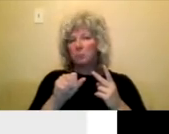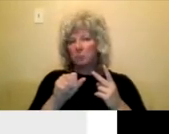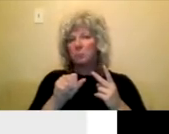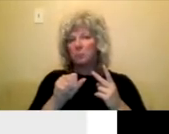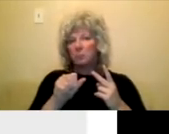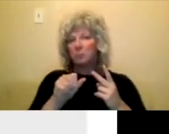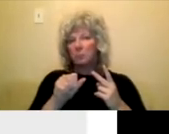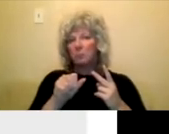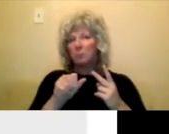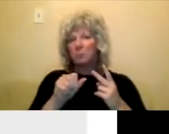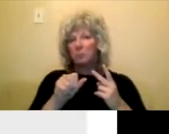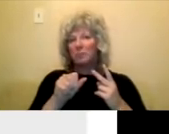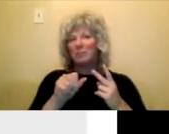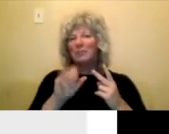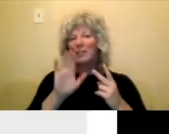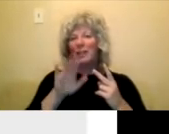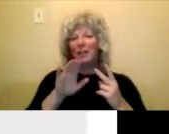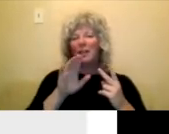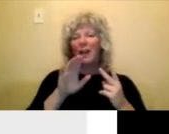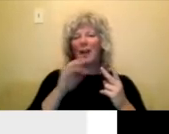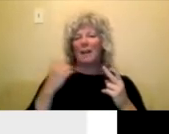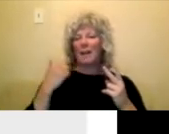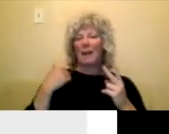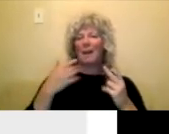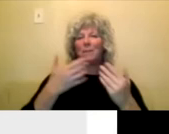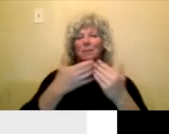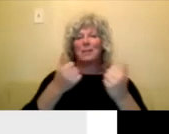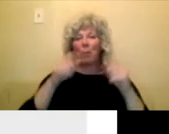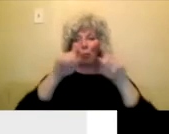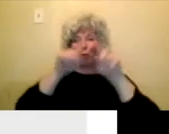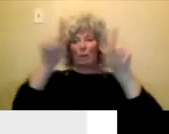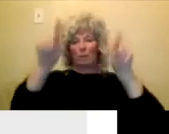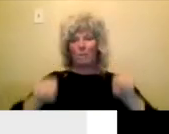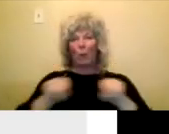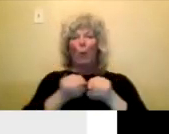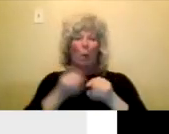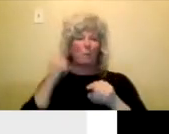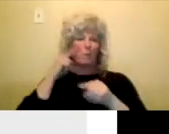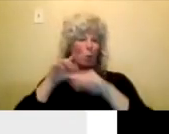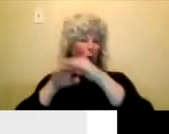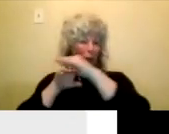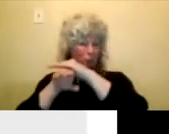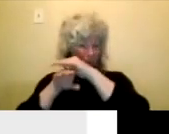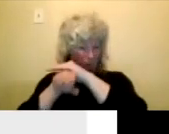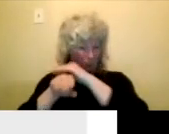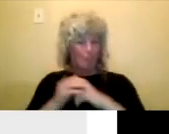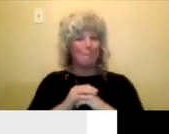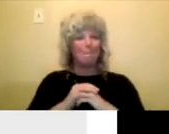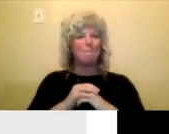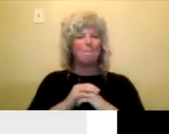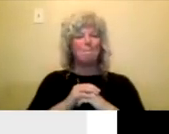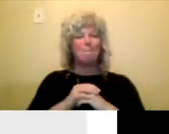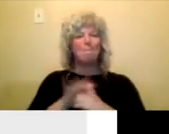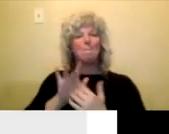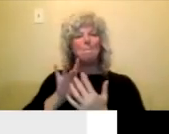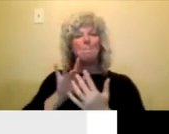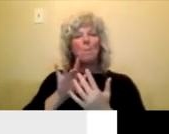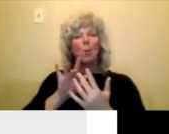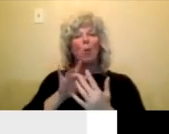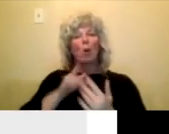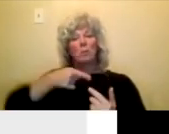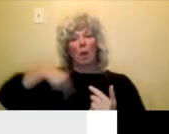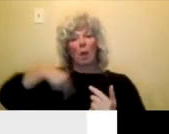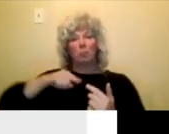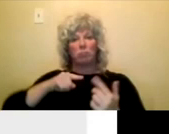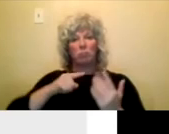accessibility request format is separate from the project budget, so please get in touch with us and you fill that out when